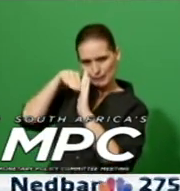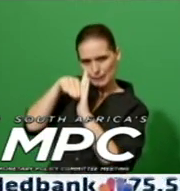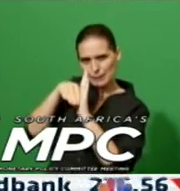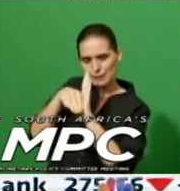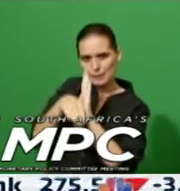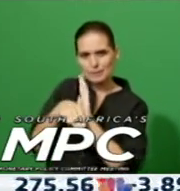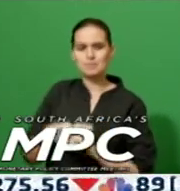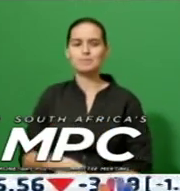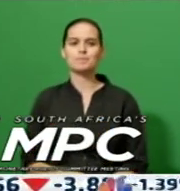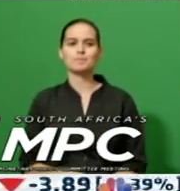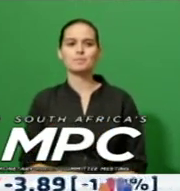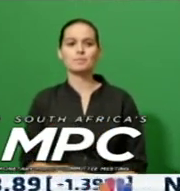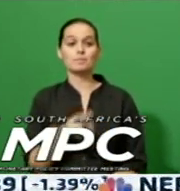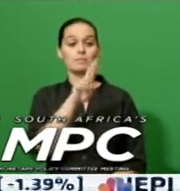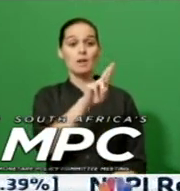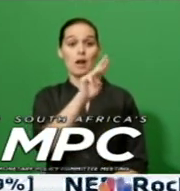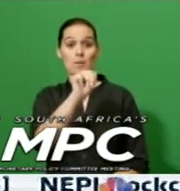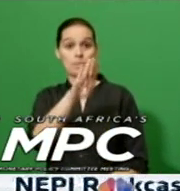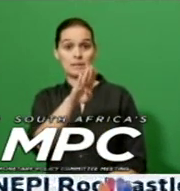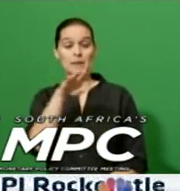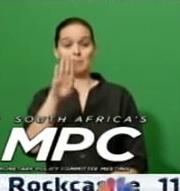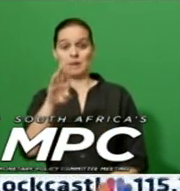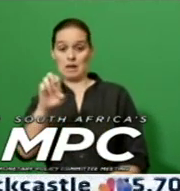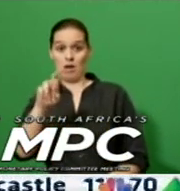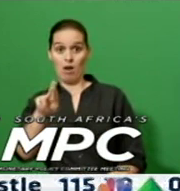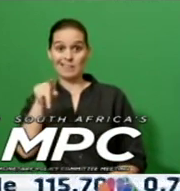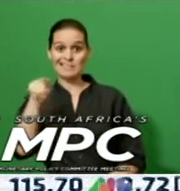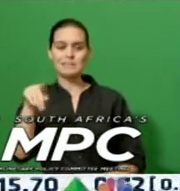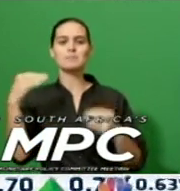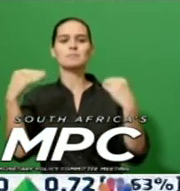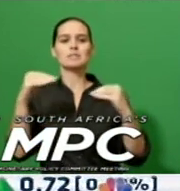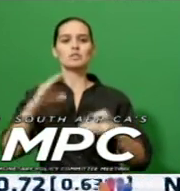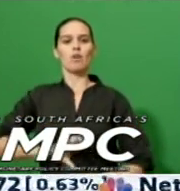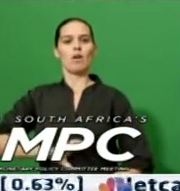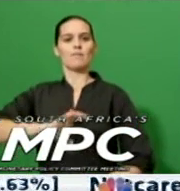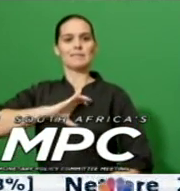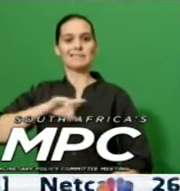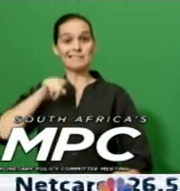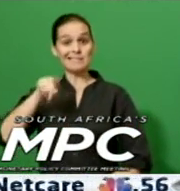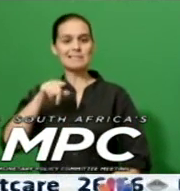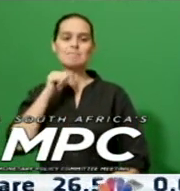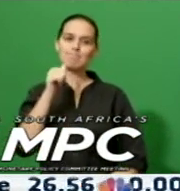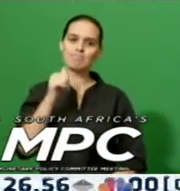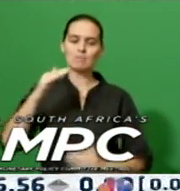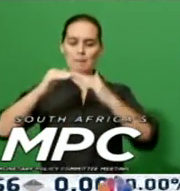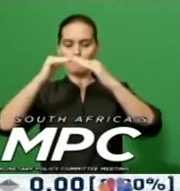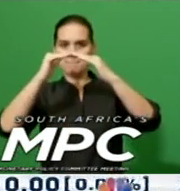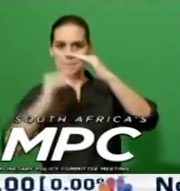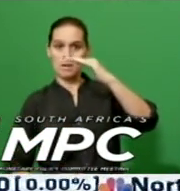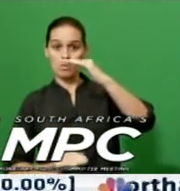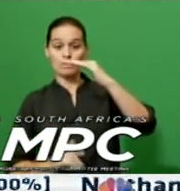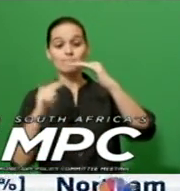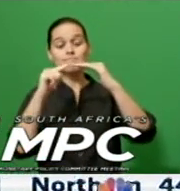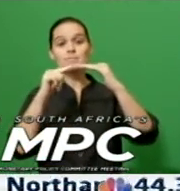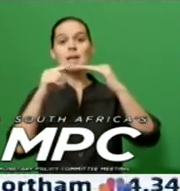The RMB-BER business confidence index also remains significantly below the neutral